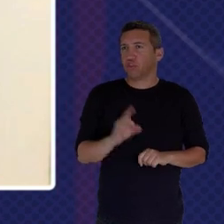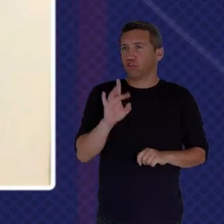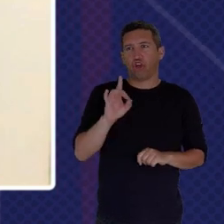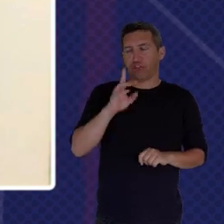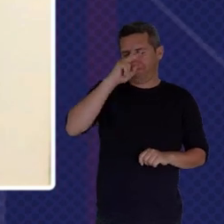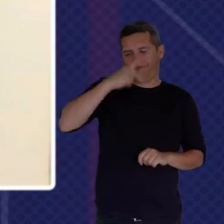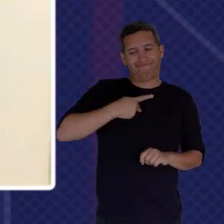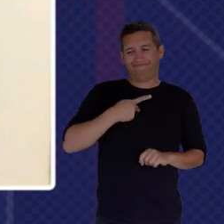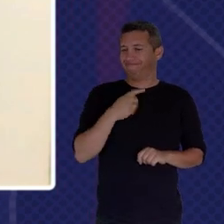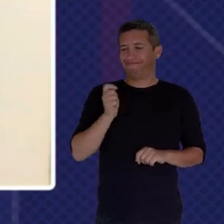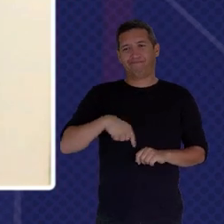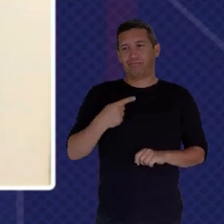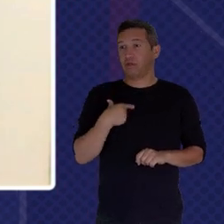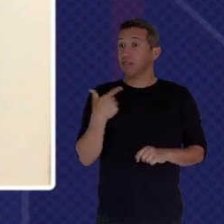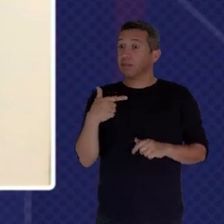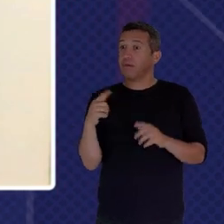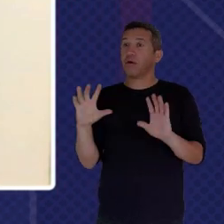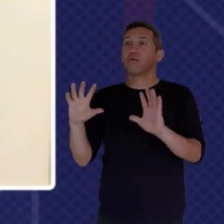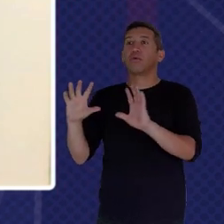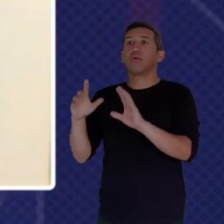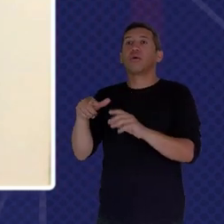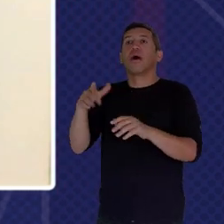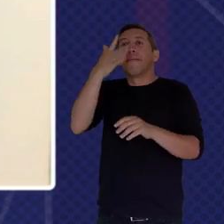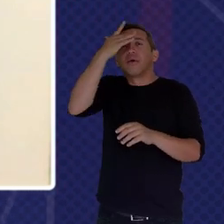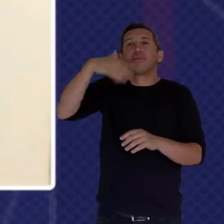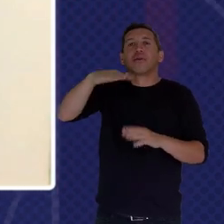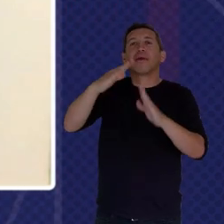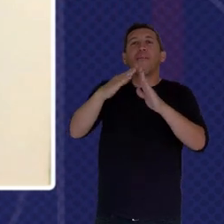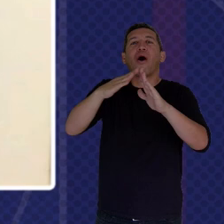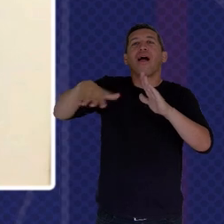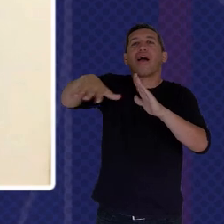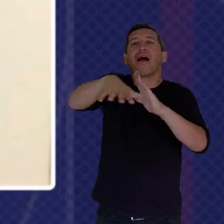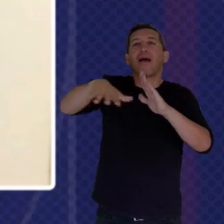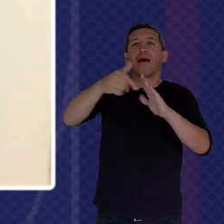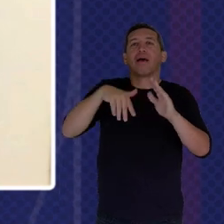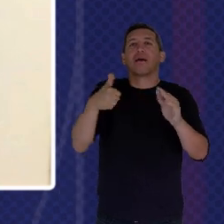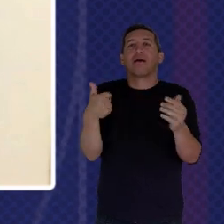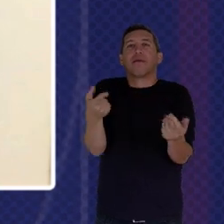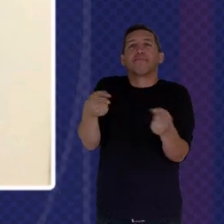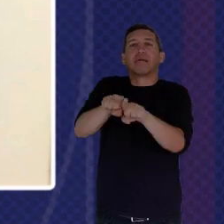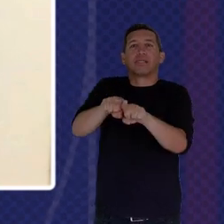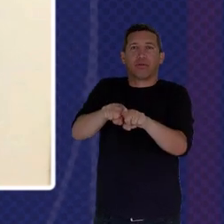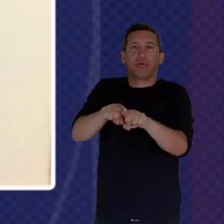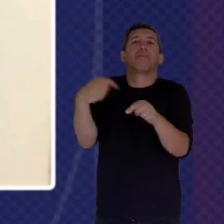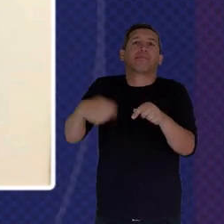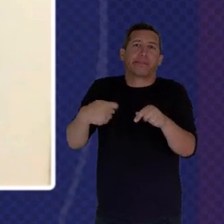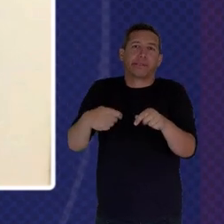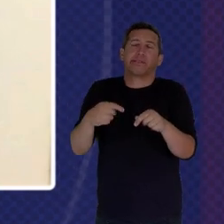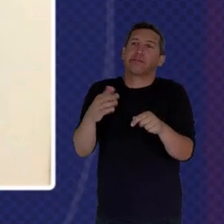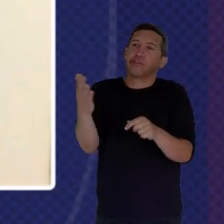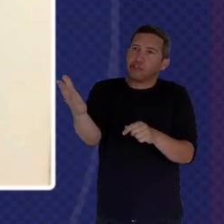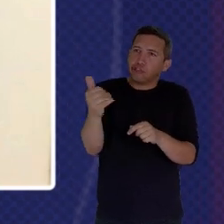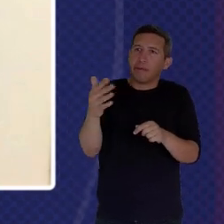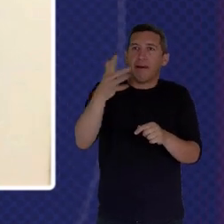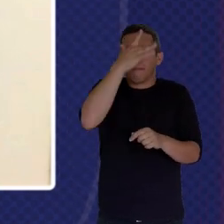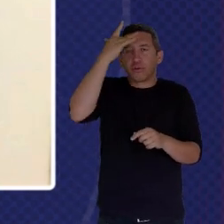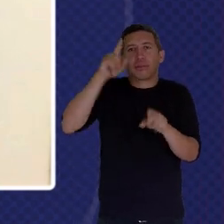On The Ground So That You Understand The Situation And You Need To Work With International Partners Who May Have Gone Through This And